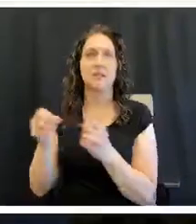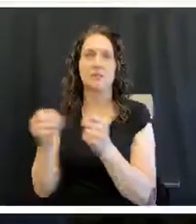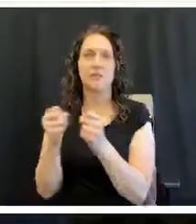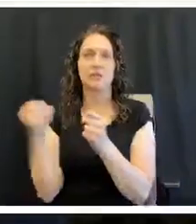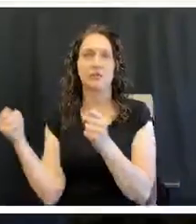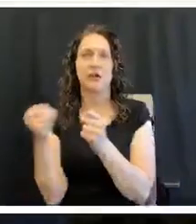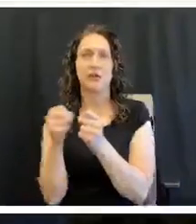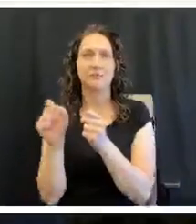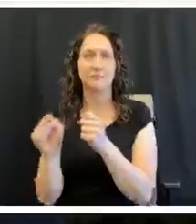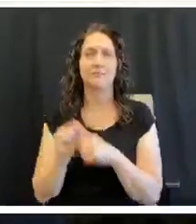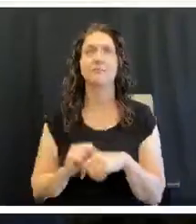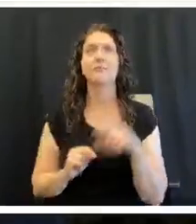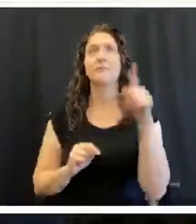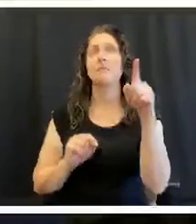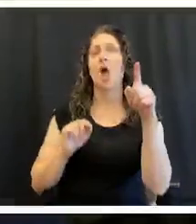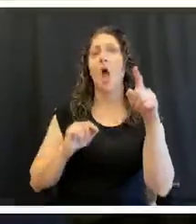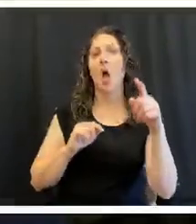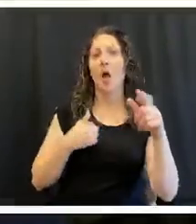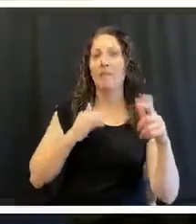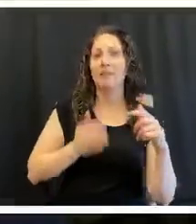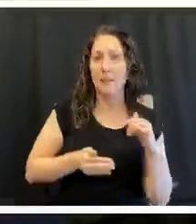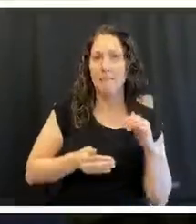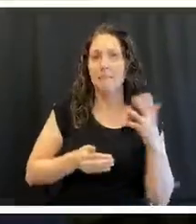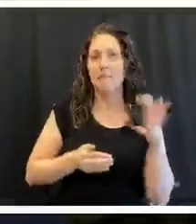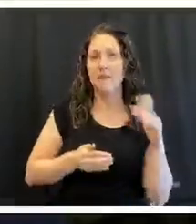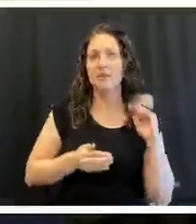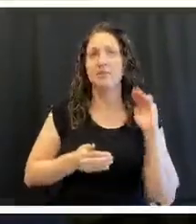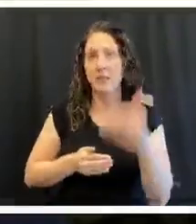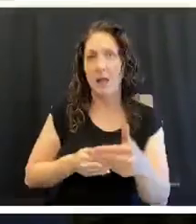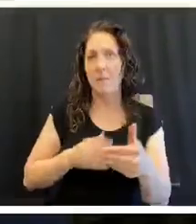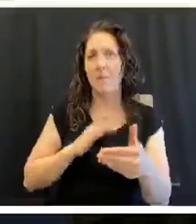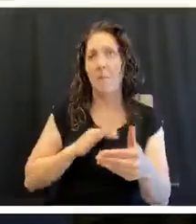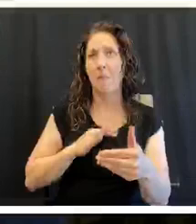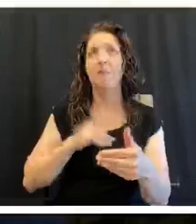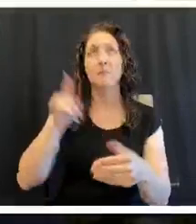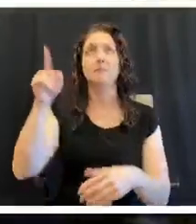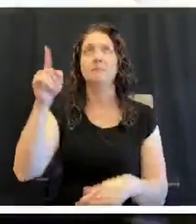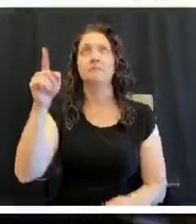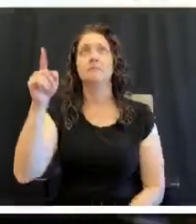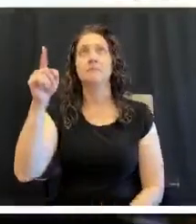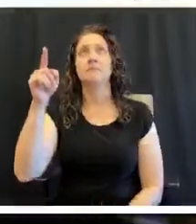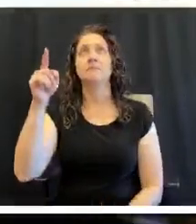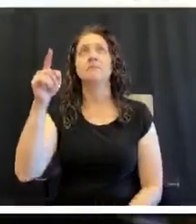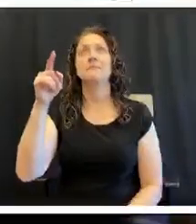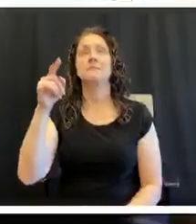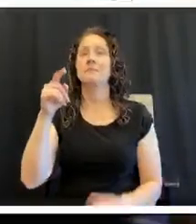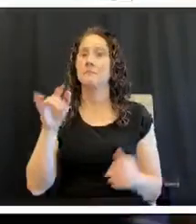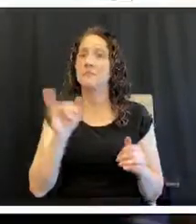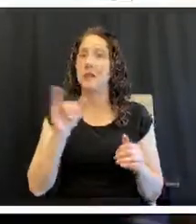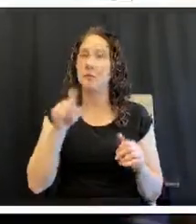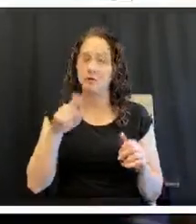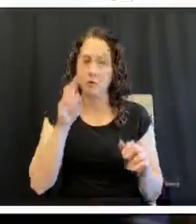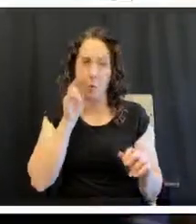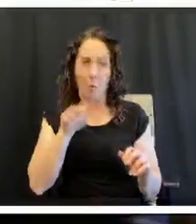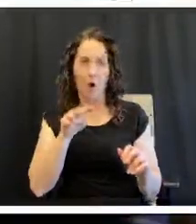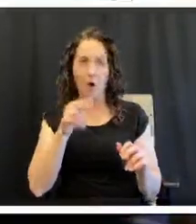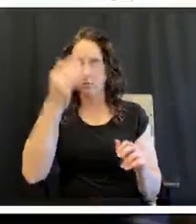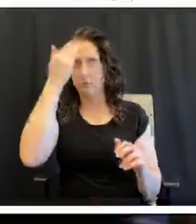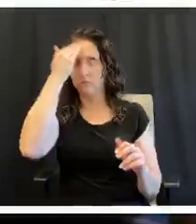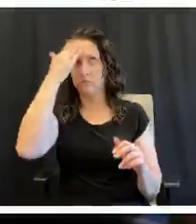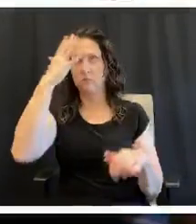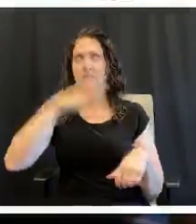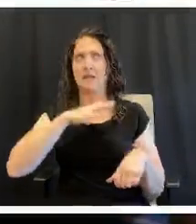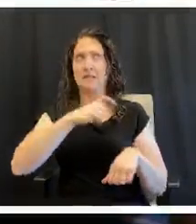You've got to kind of do it in parts. I like that. When you look at the timing, sometimes you need to plan things ahead